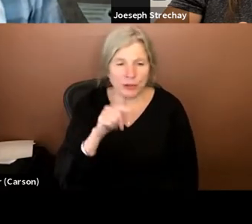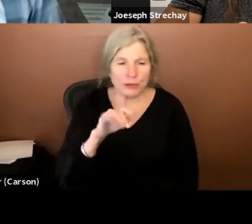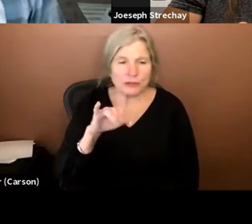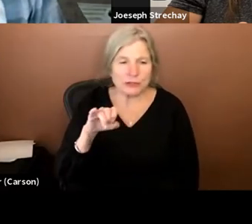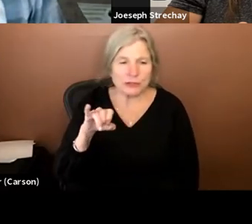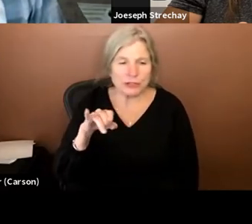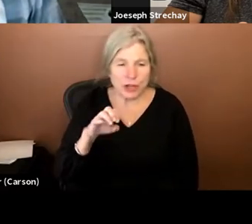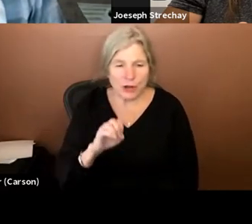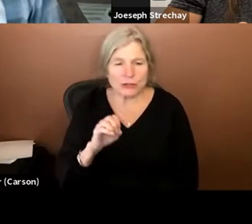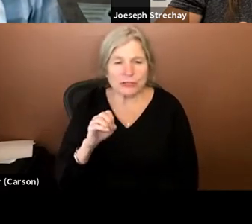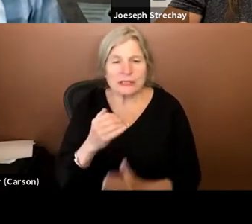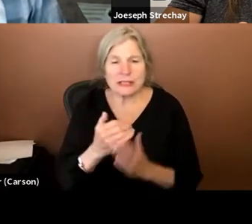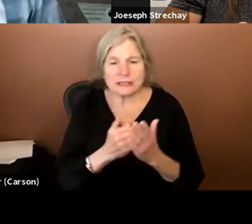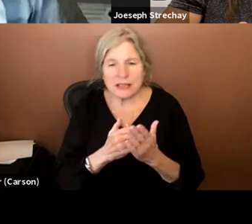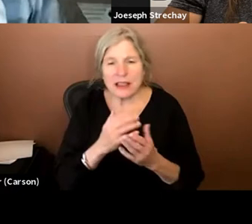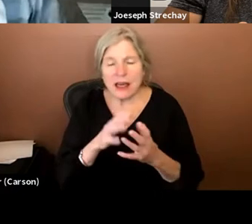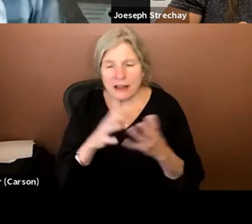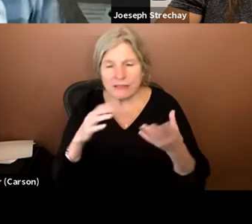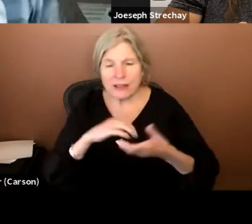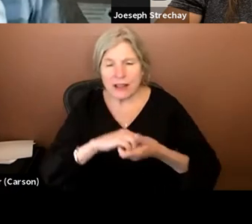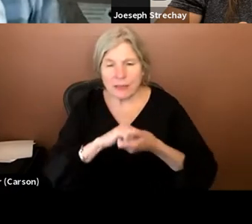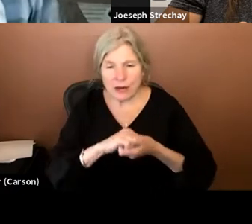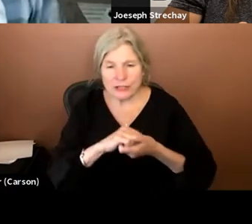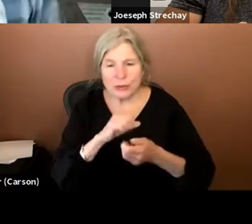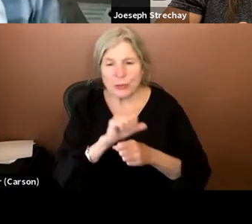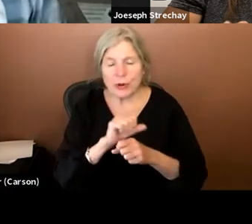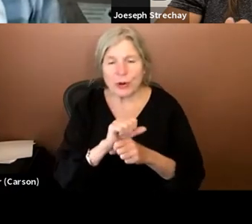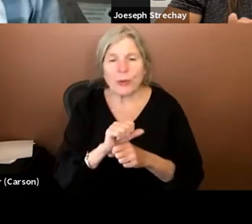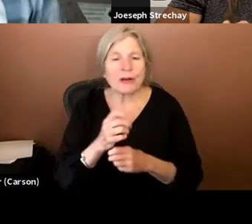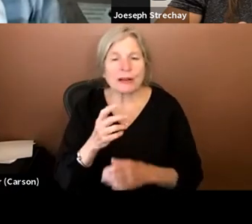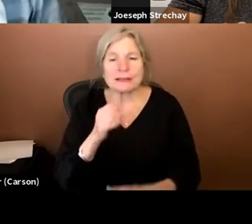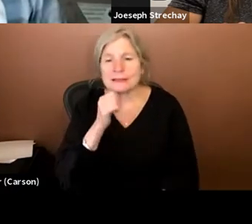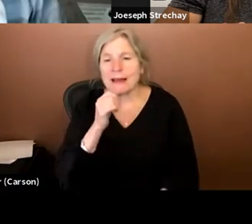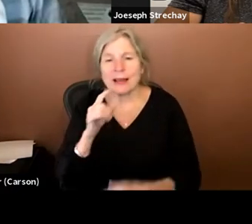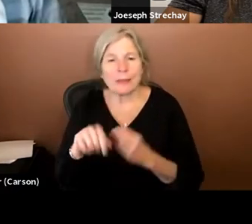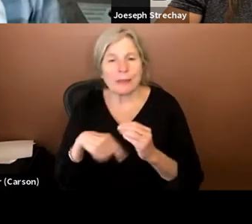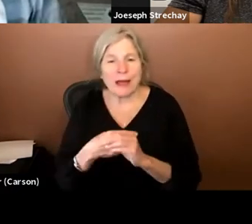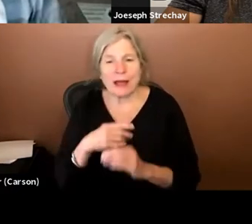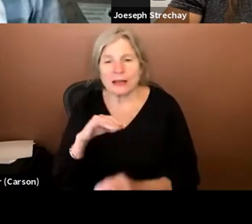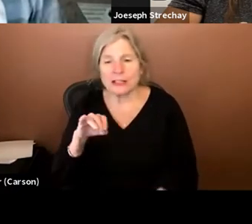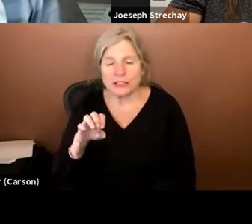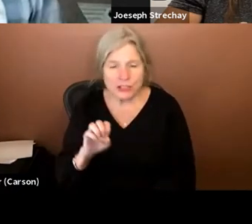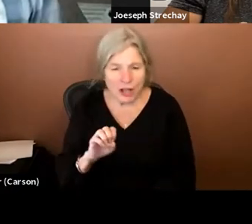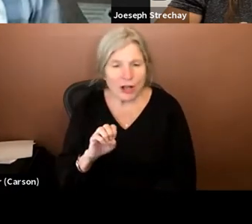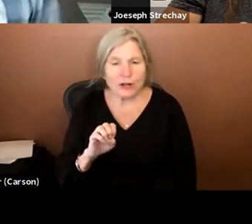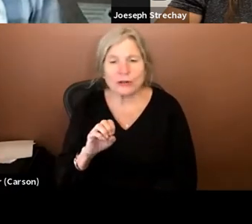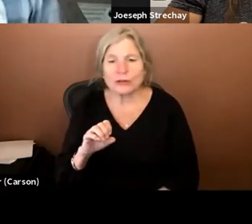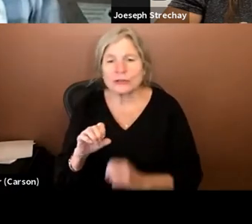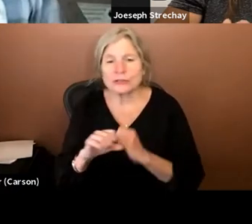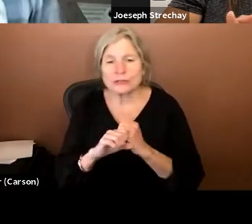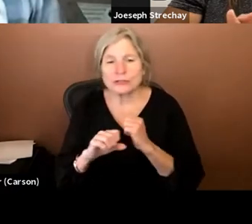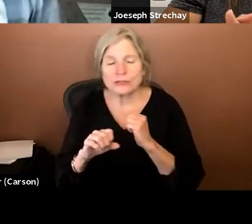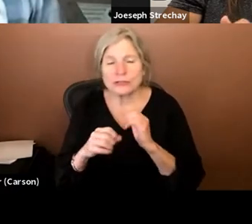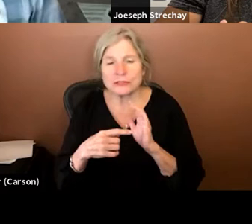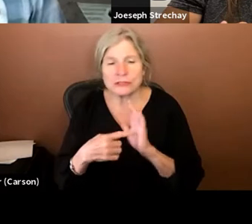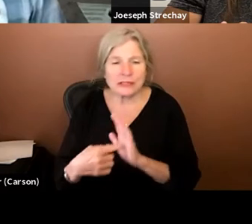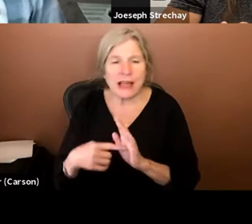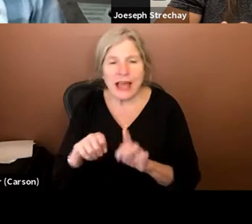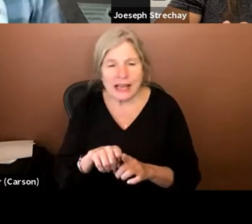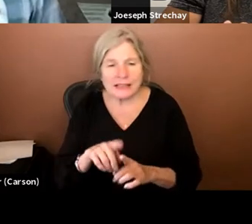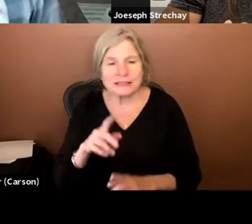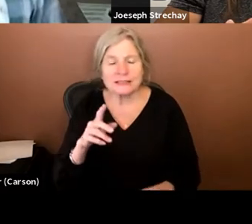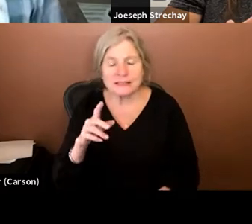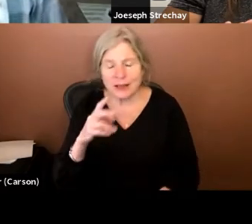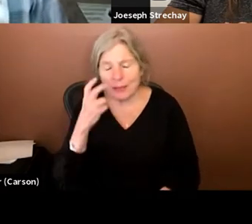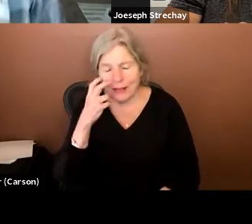listed a whole body of collaboration where it's not about Joe Stretchy as the blind guy. So as you're consulting on these